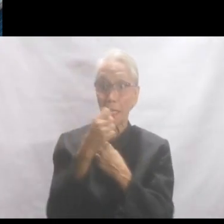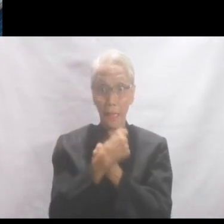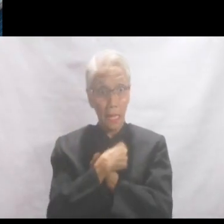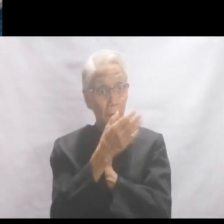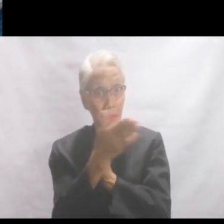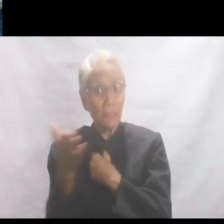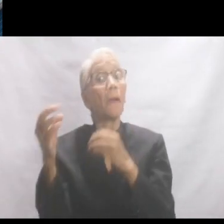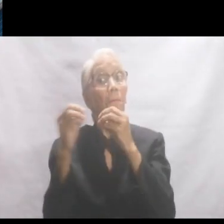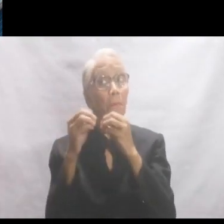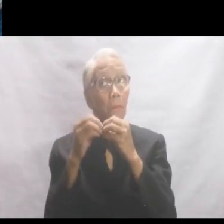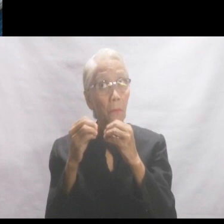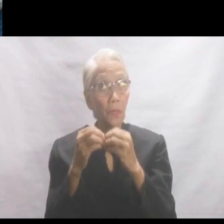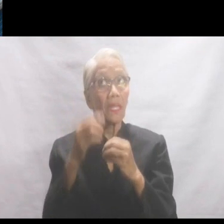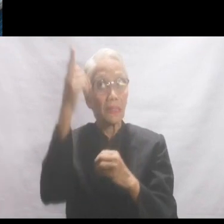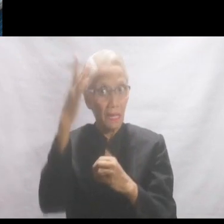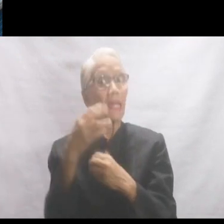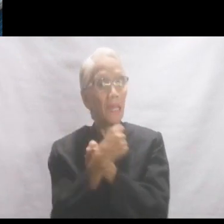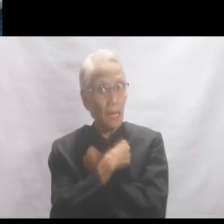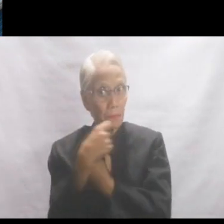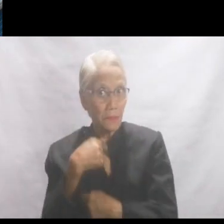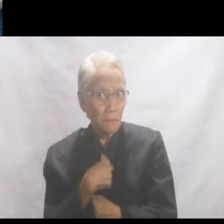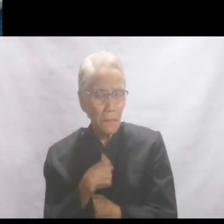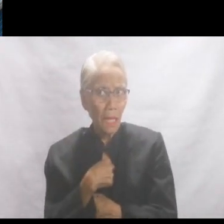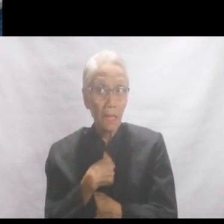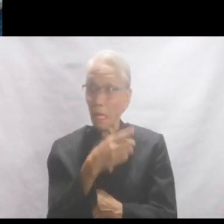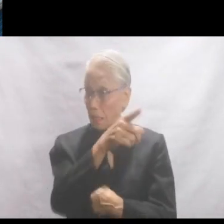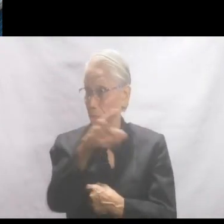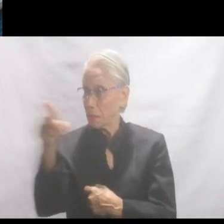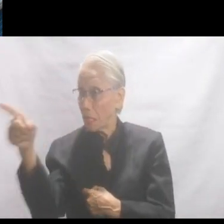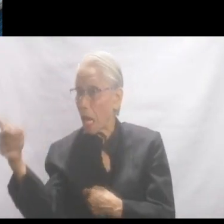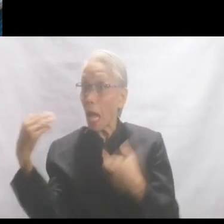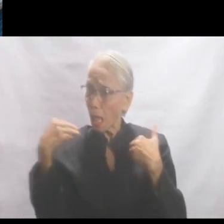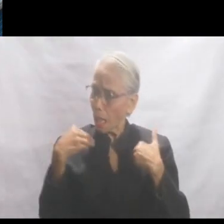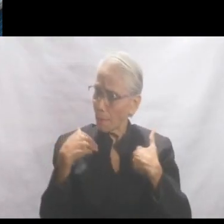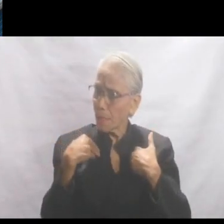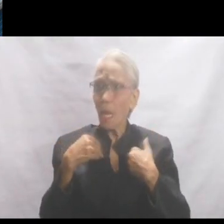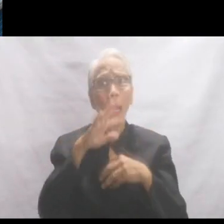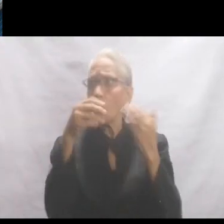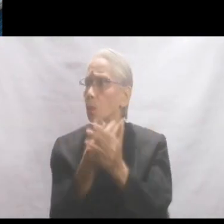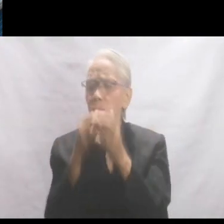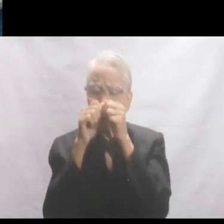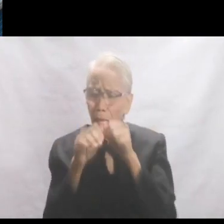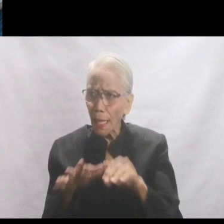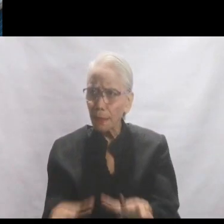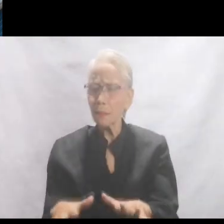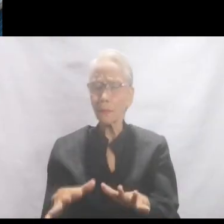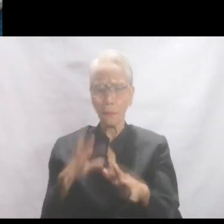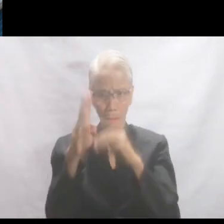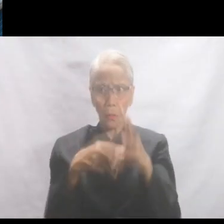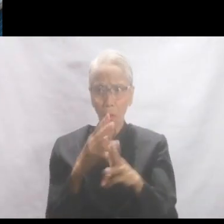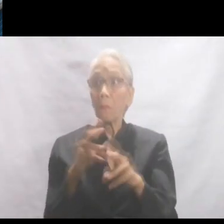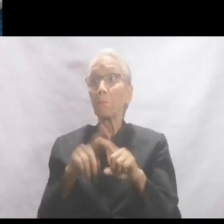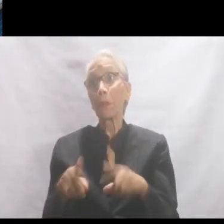loves them more than He loves me. That they have all the blessings in the world while